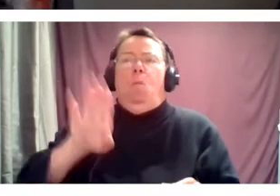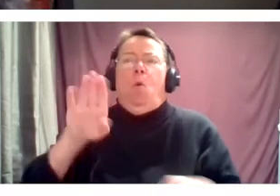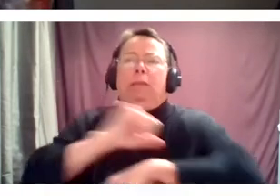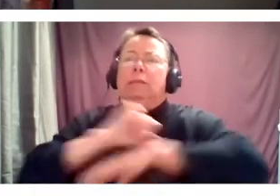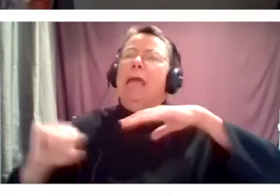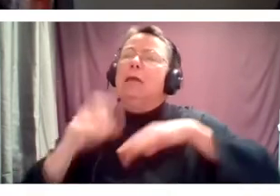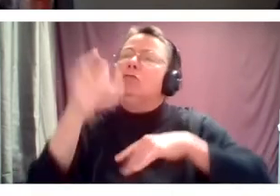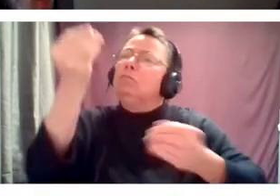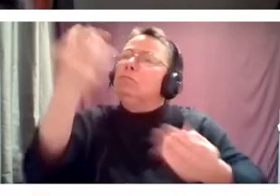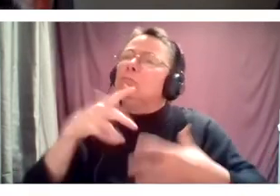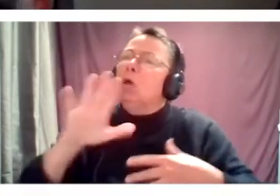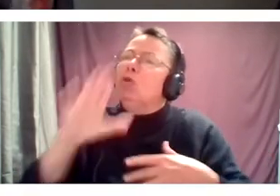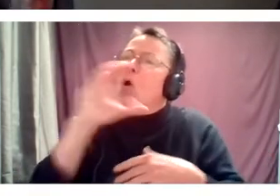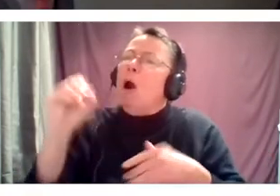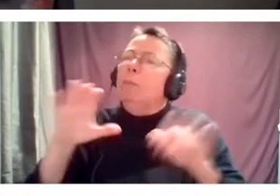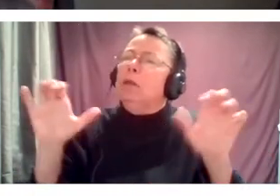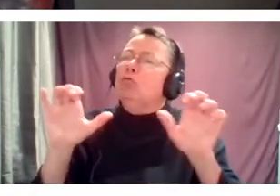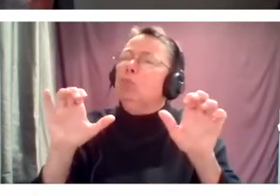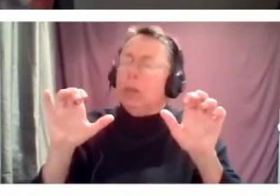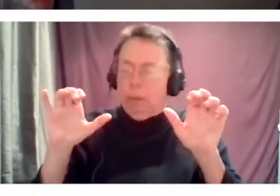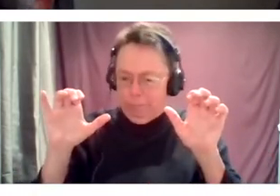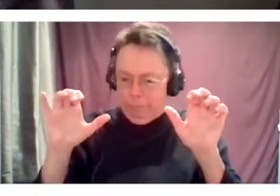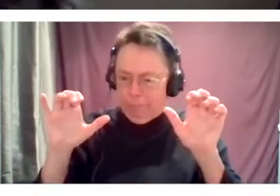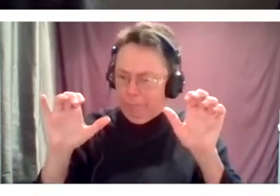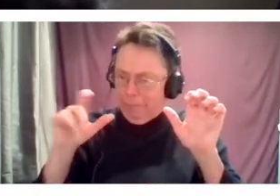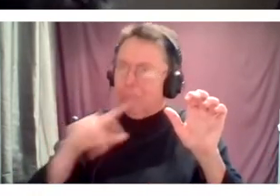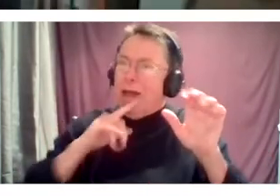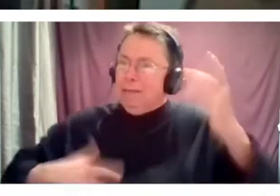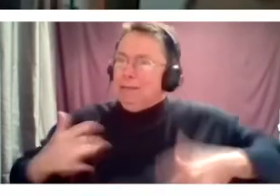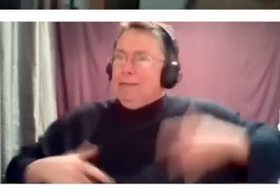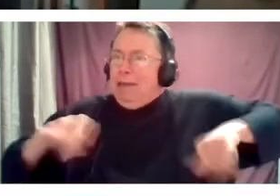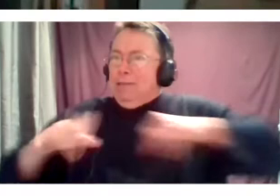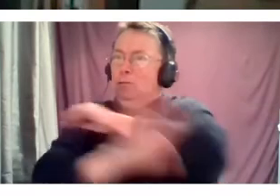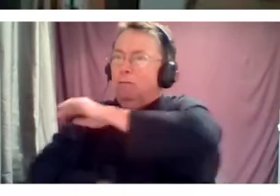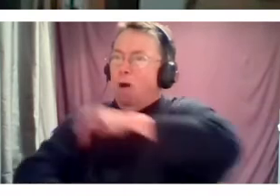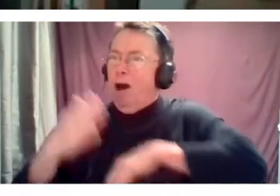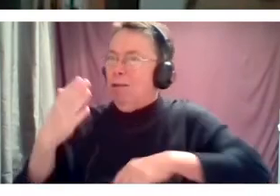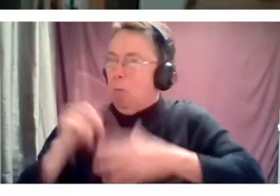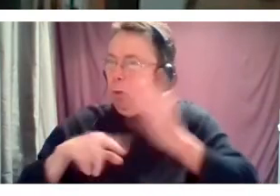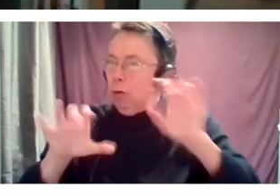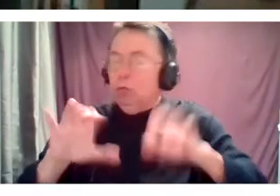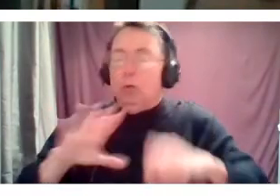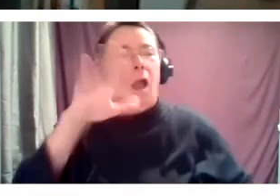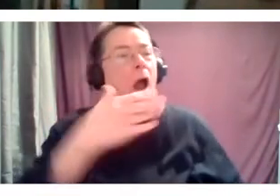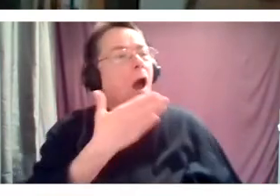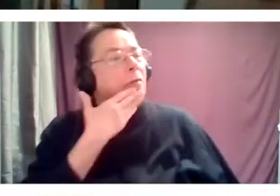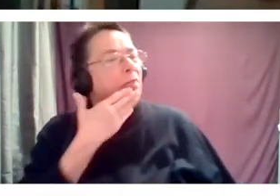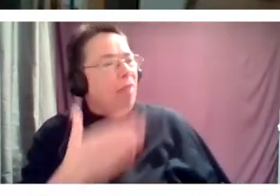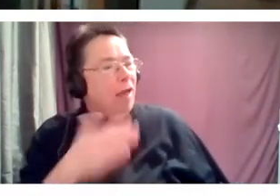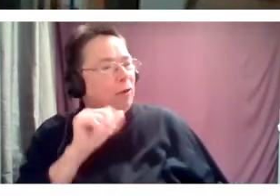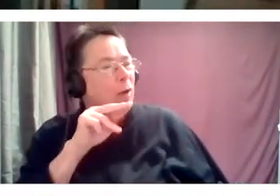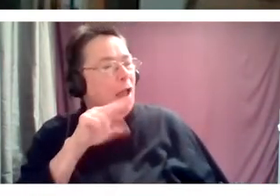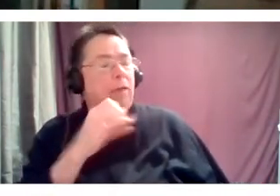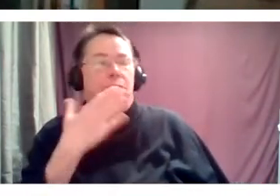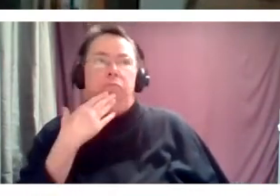your company is doing this exciting fall? Thanks, Annie. Thanks, WERS for doing this. It's great to hear